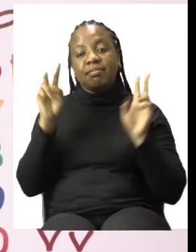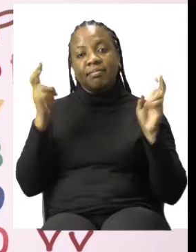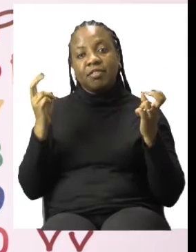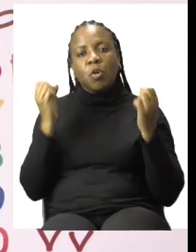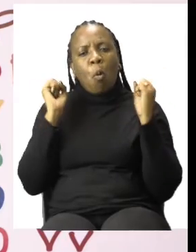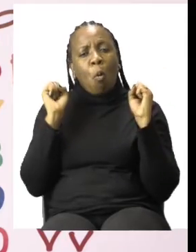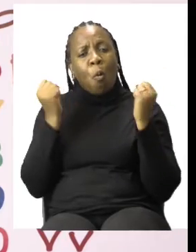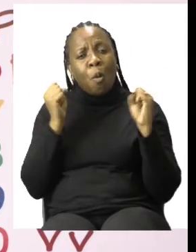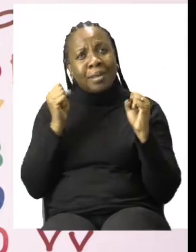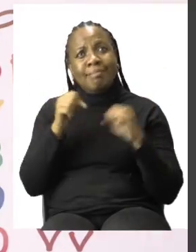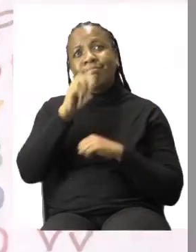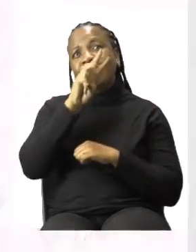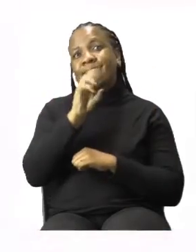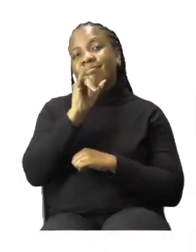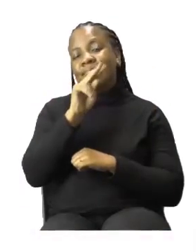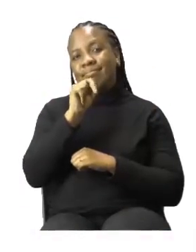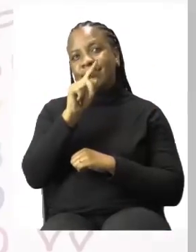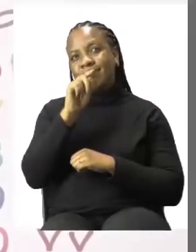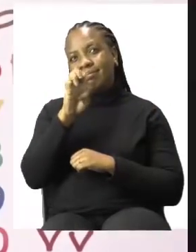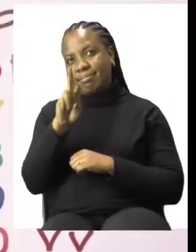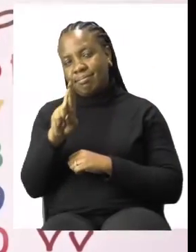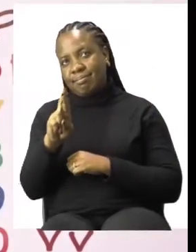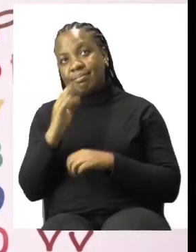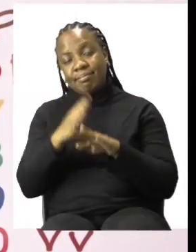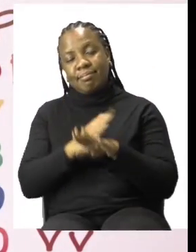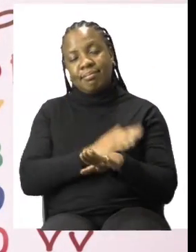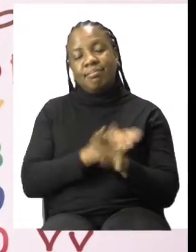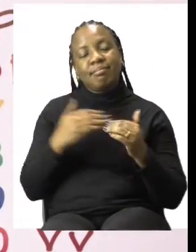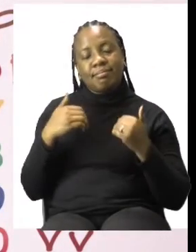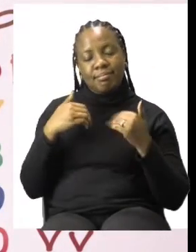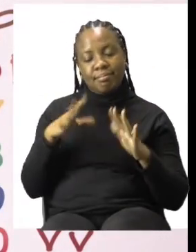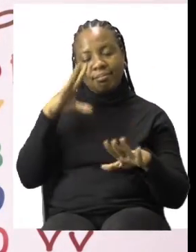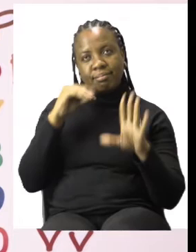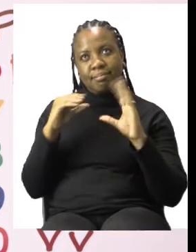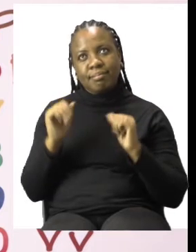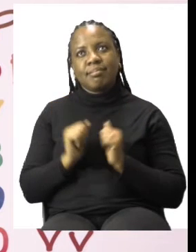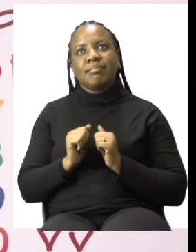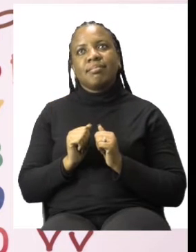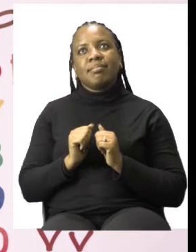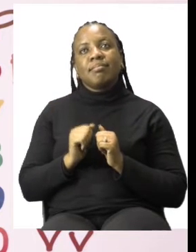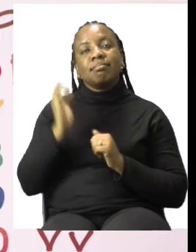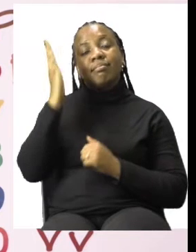winter. And before we get into any lessons, my dear friends, we know that we have to